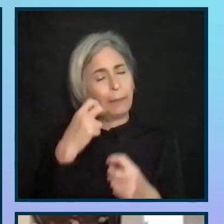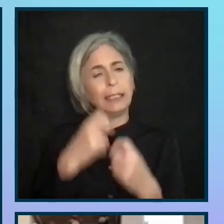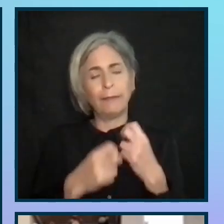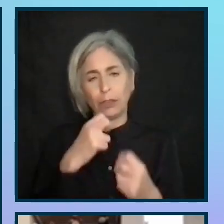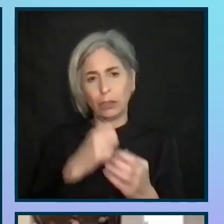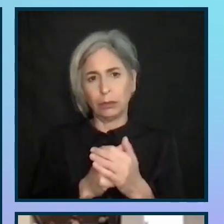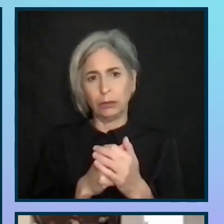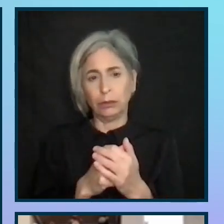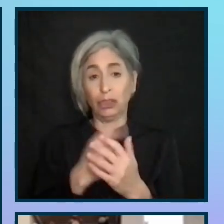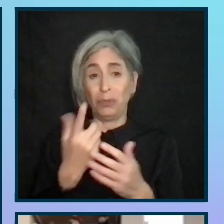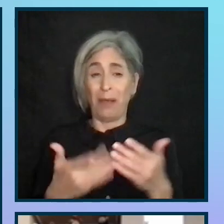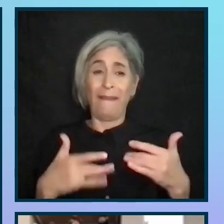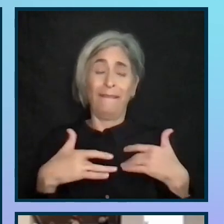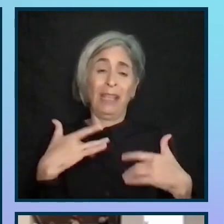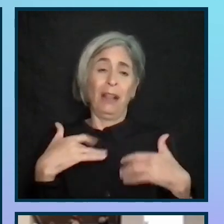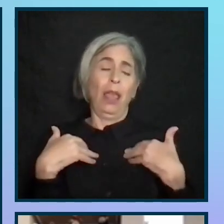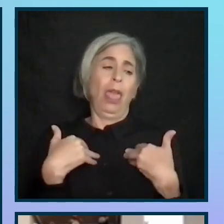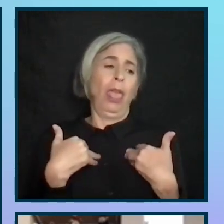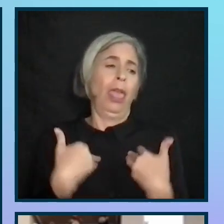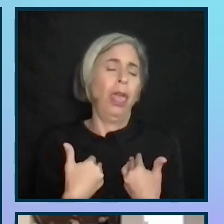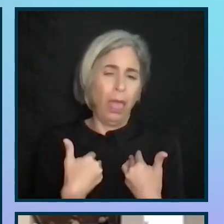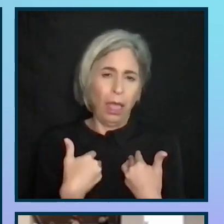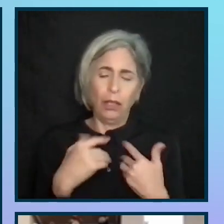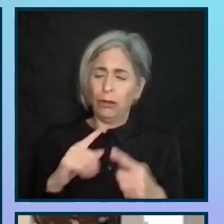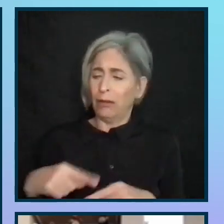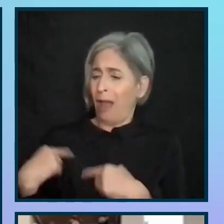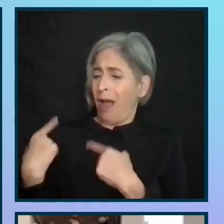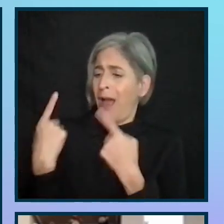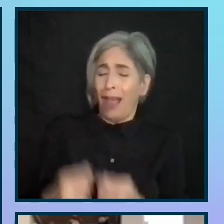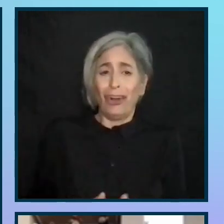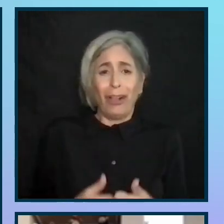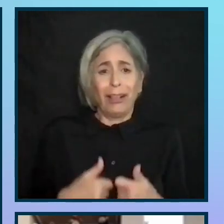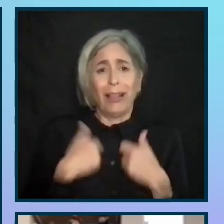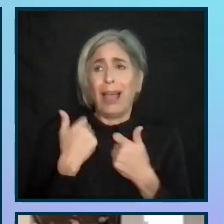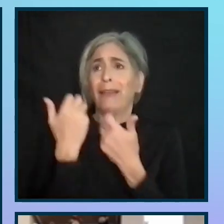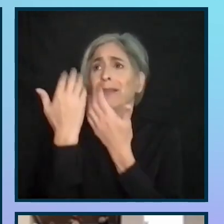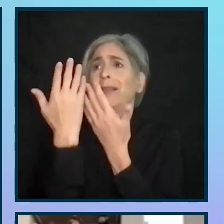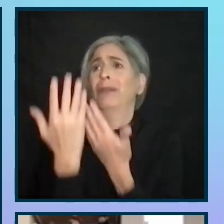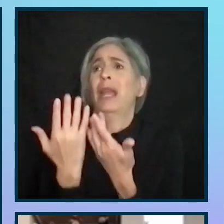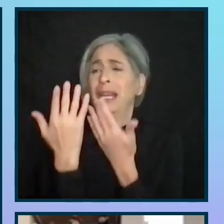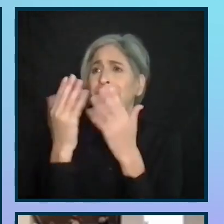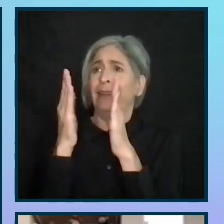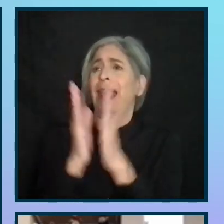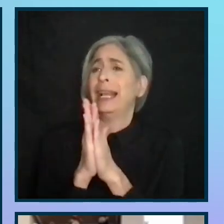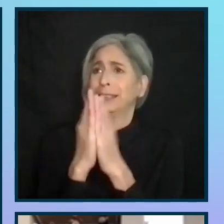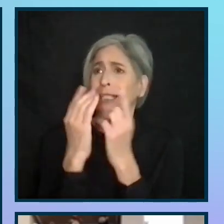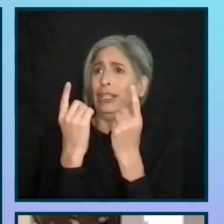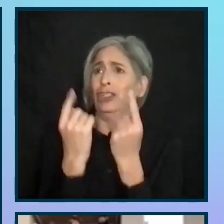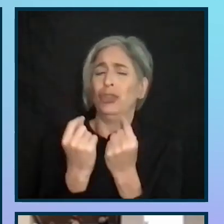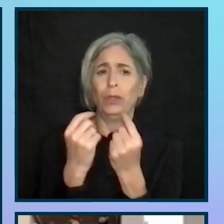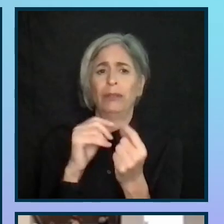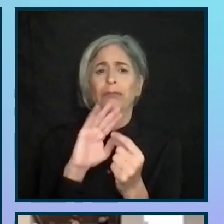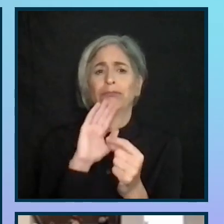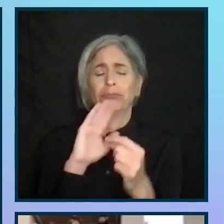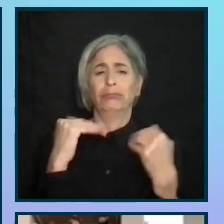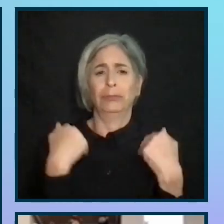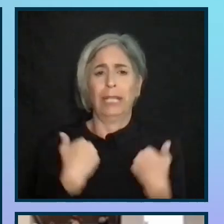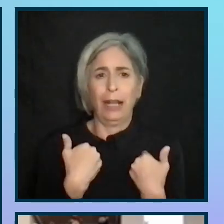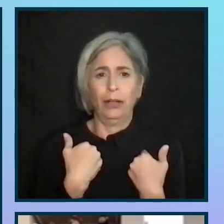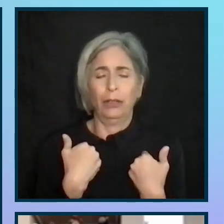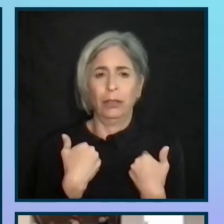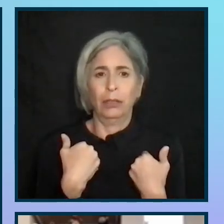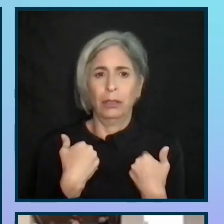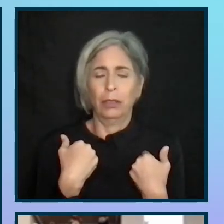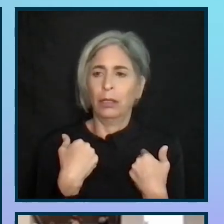You may feel exhausted from a lifetime of self-advocacy. Always be ready to set something out and make sure you recognize when you need that.